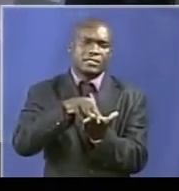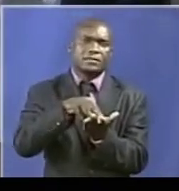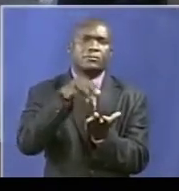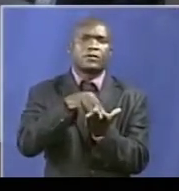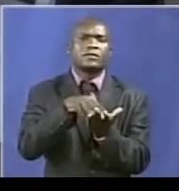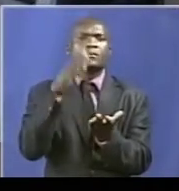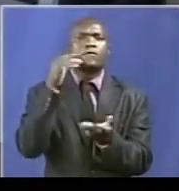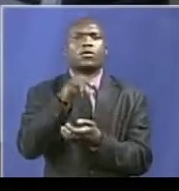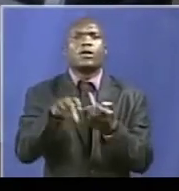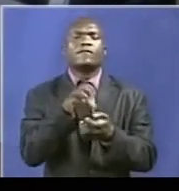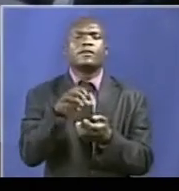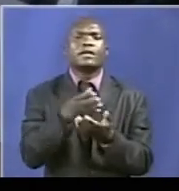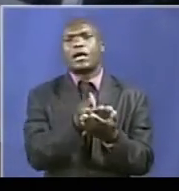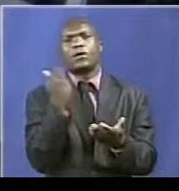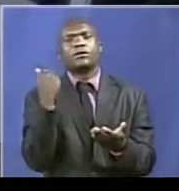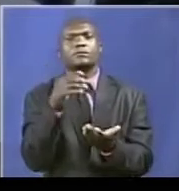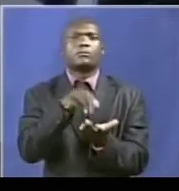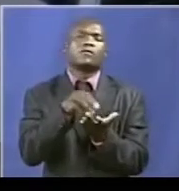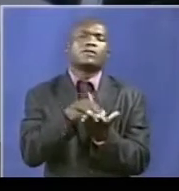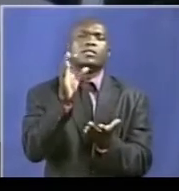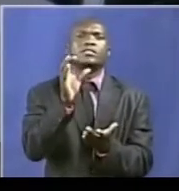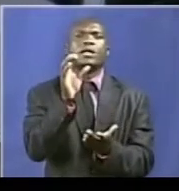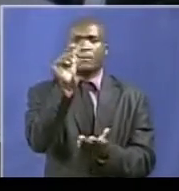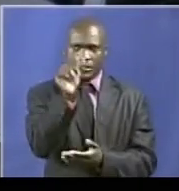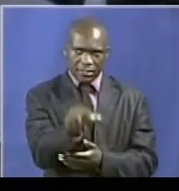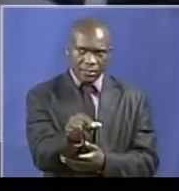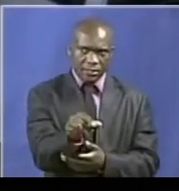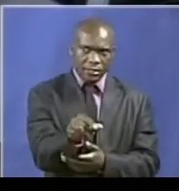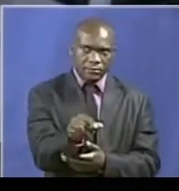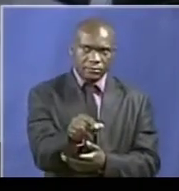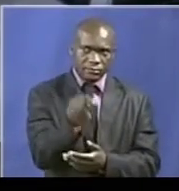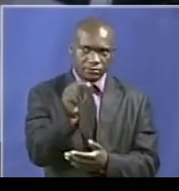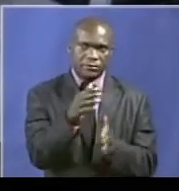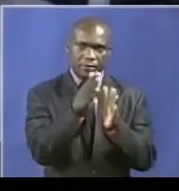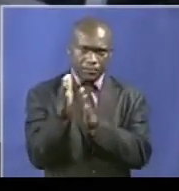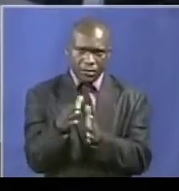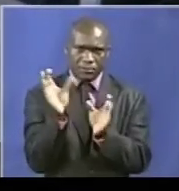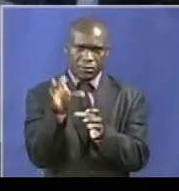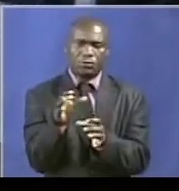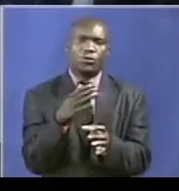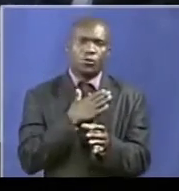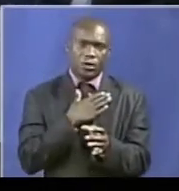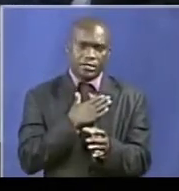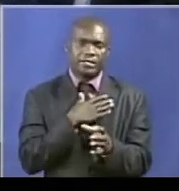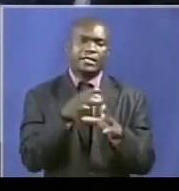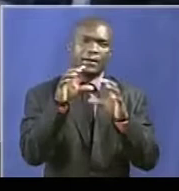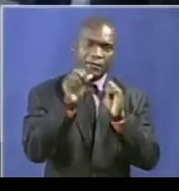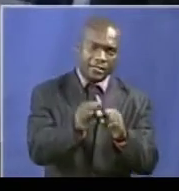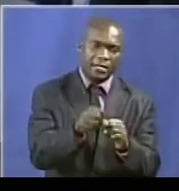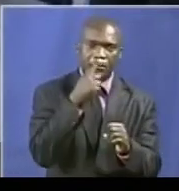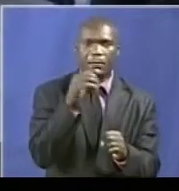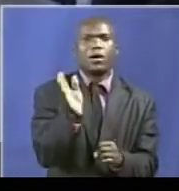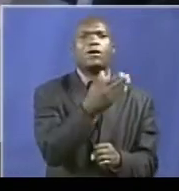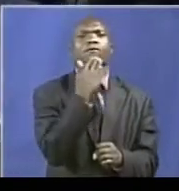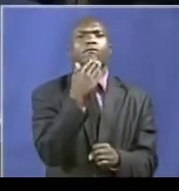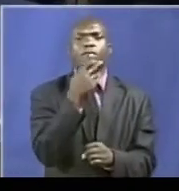be one of the affected chairpersons. And I think they had a big plan just to make sure that they take over. And I think it